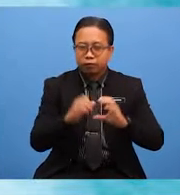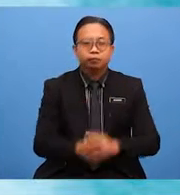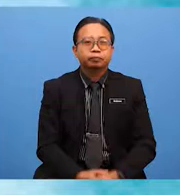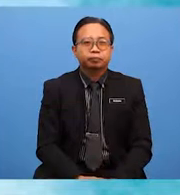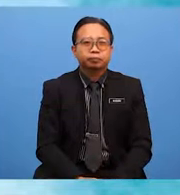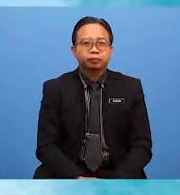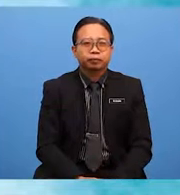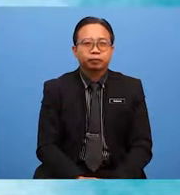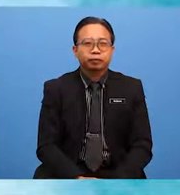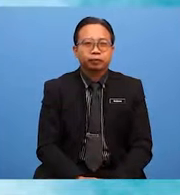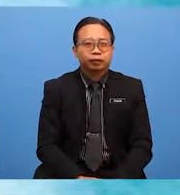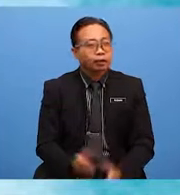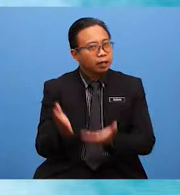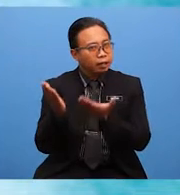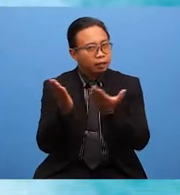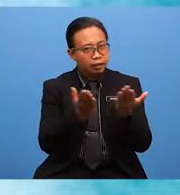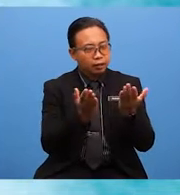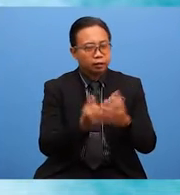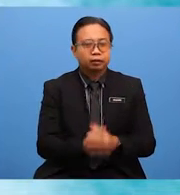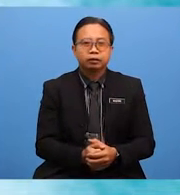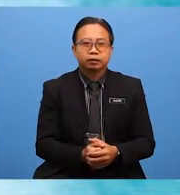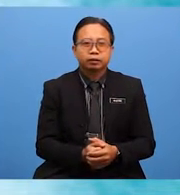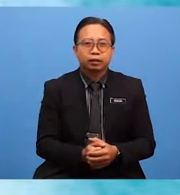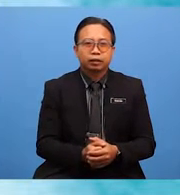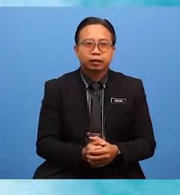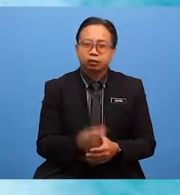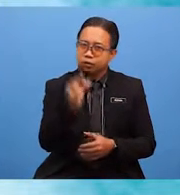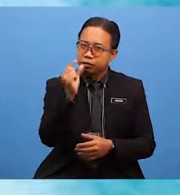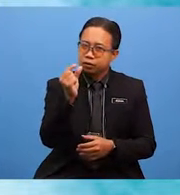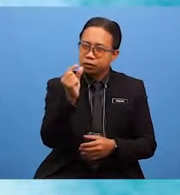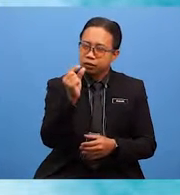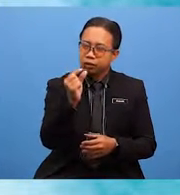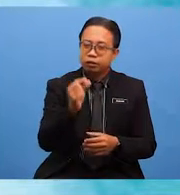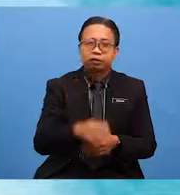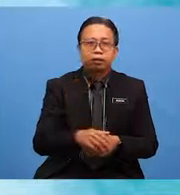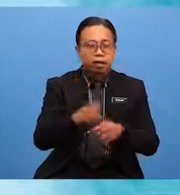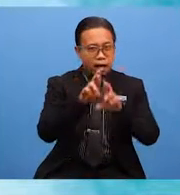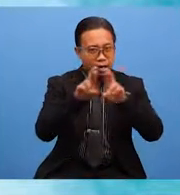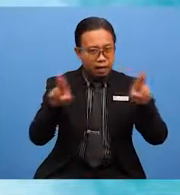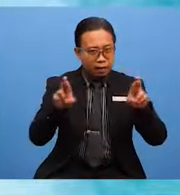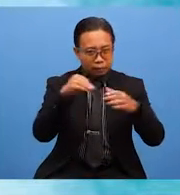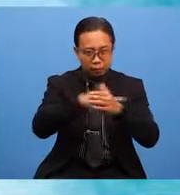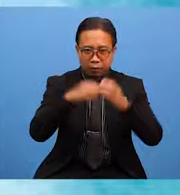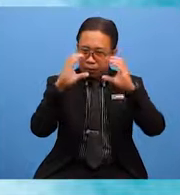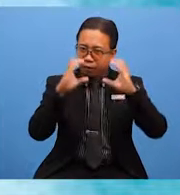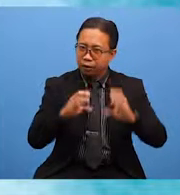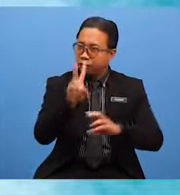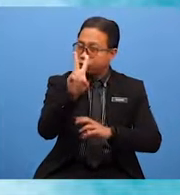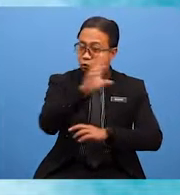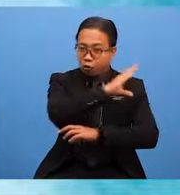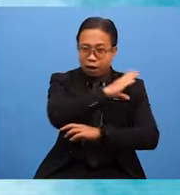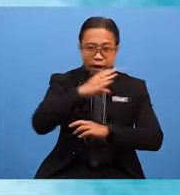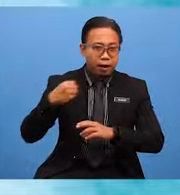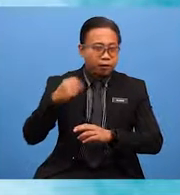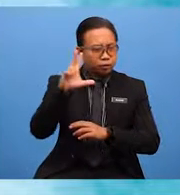Here, I have underlined a few in paragraph 2 and 3. Do you know what they